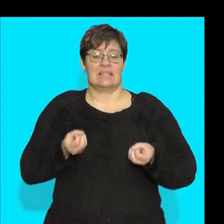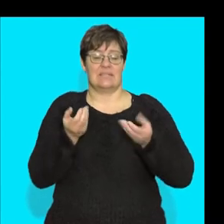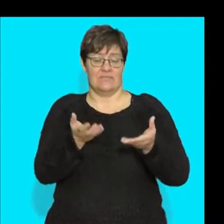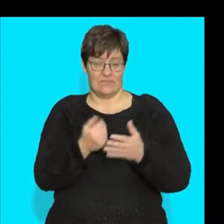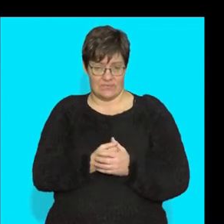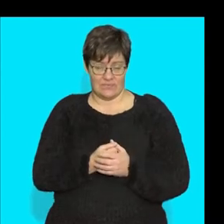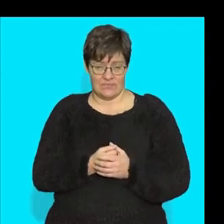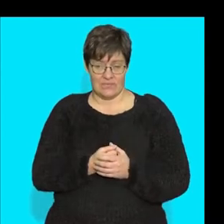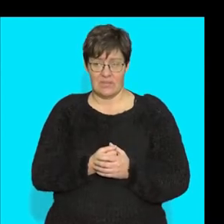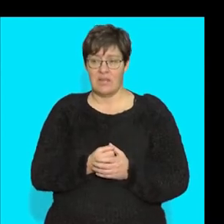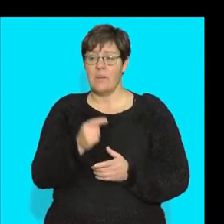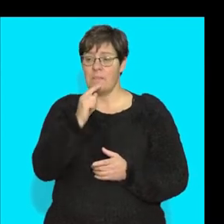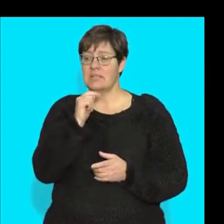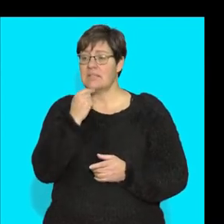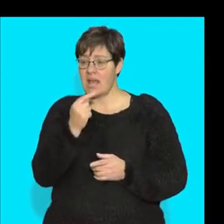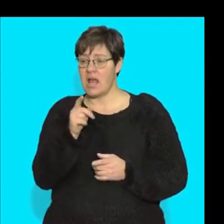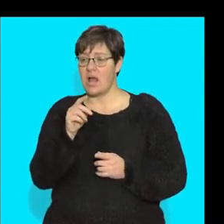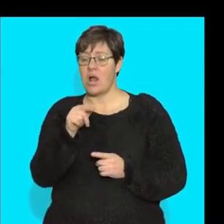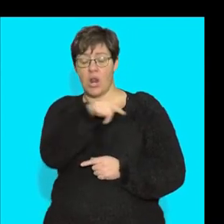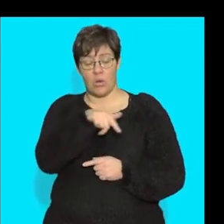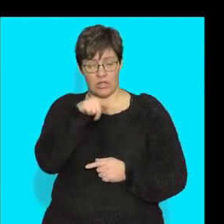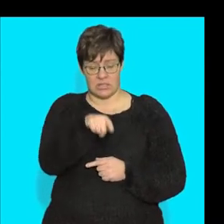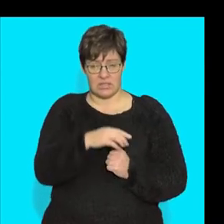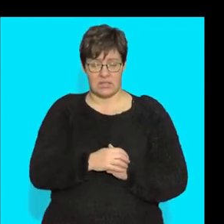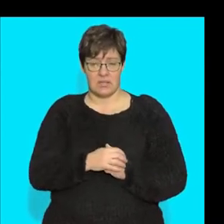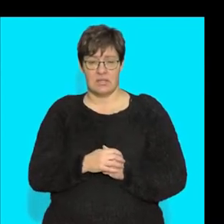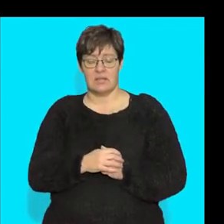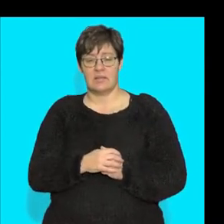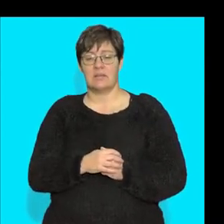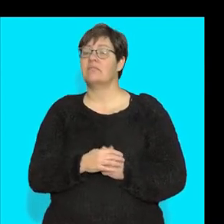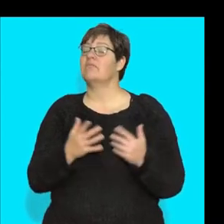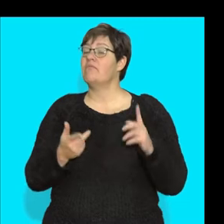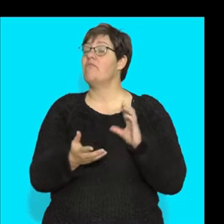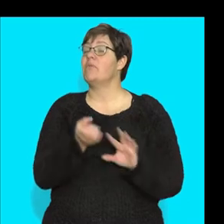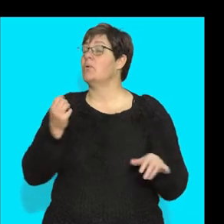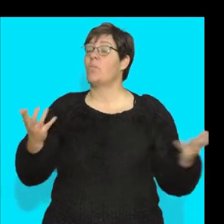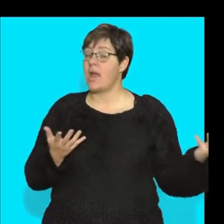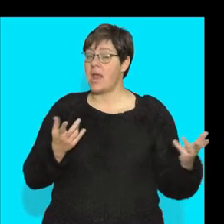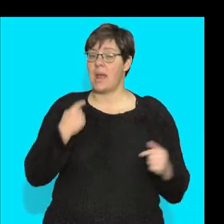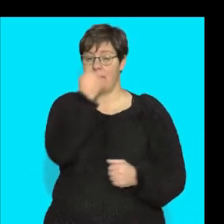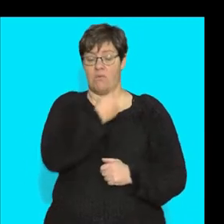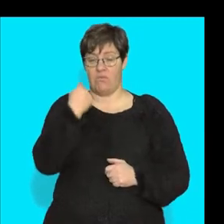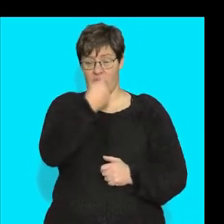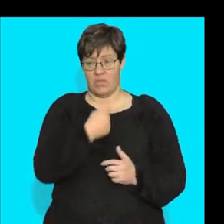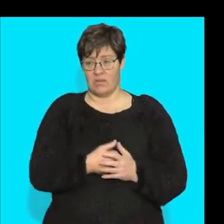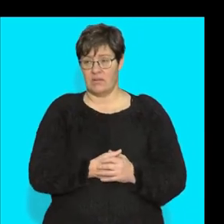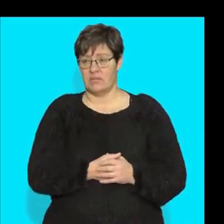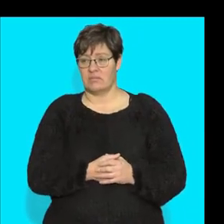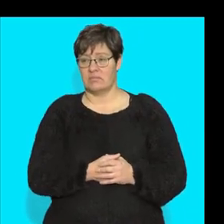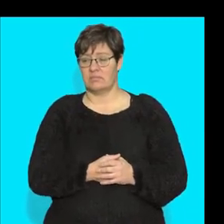to you, must use the location in the diagram. And there it said to you that it's found in the mouth.